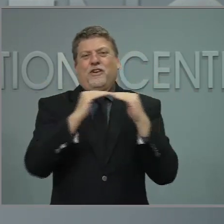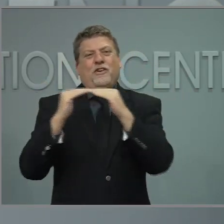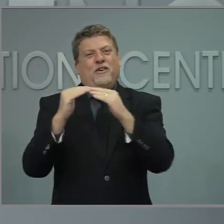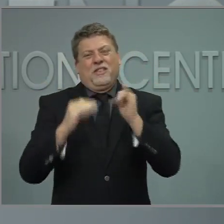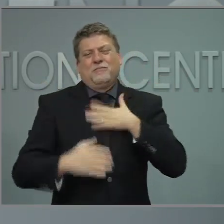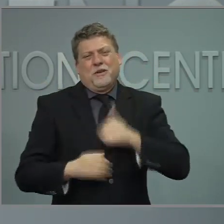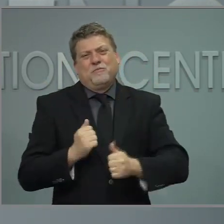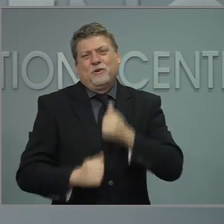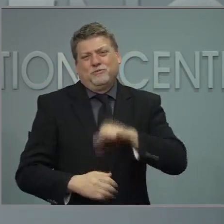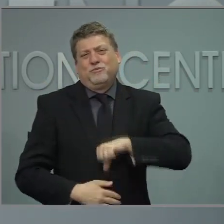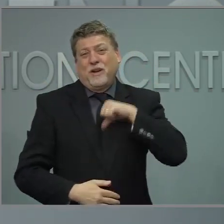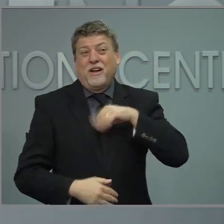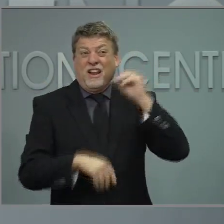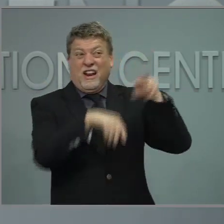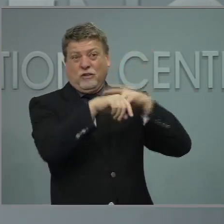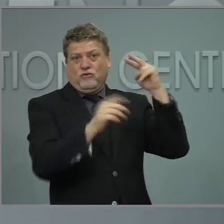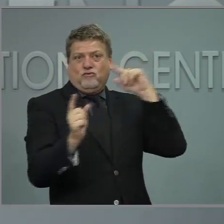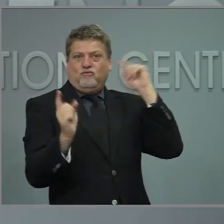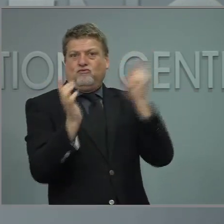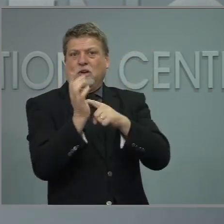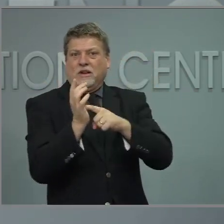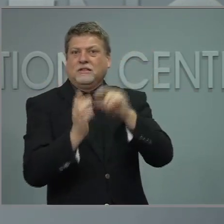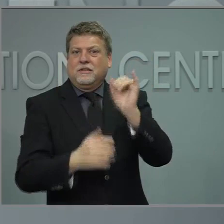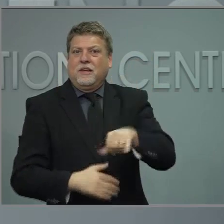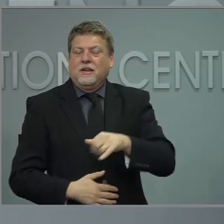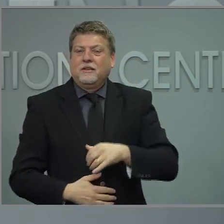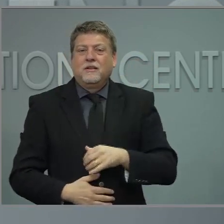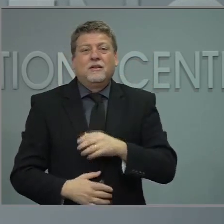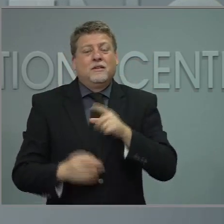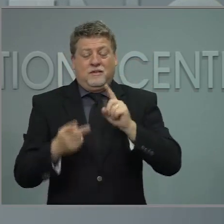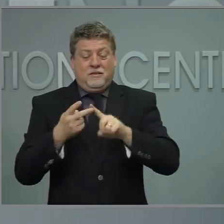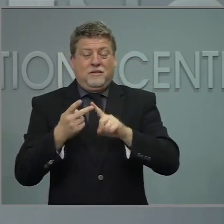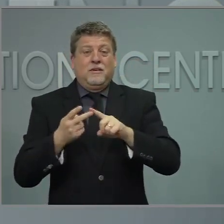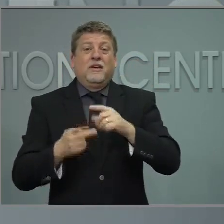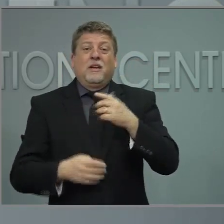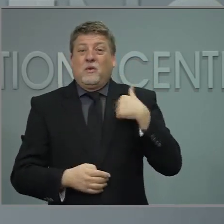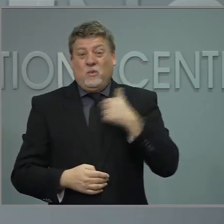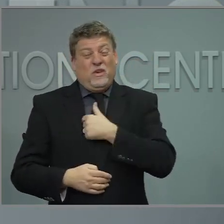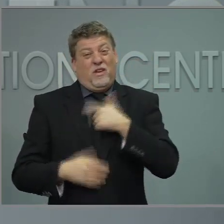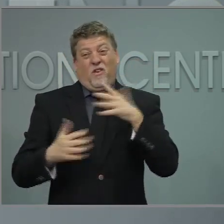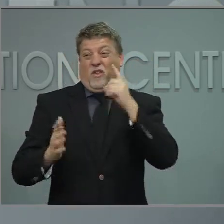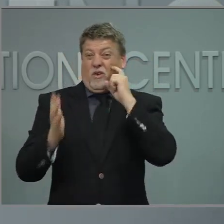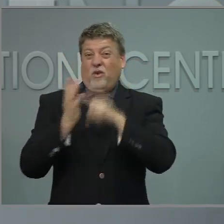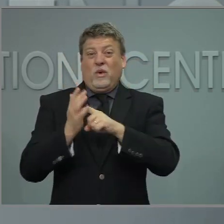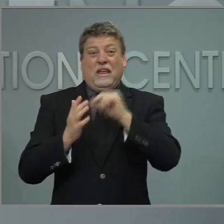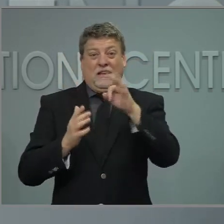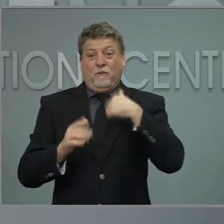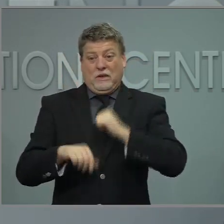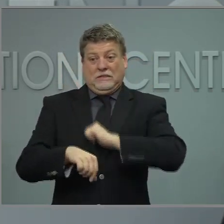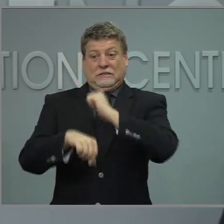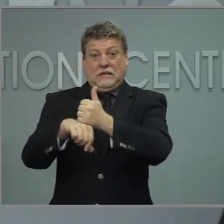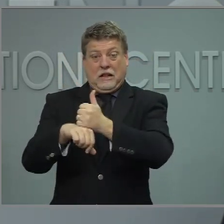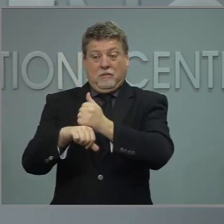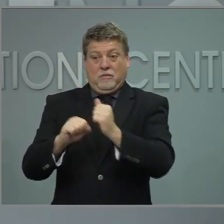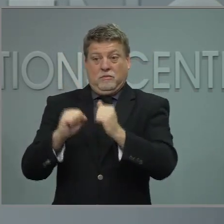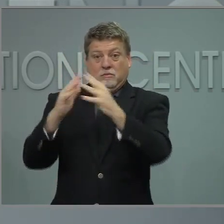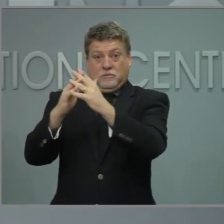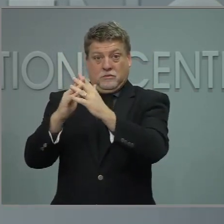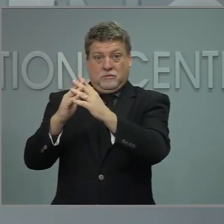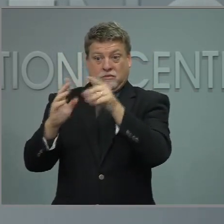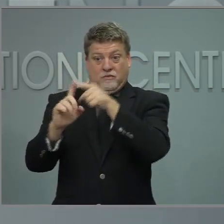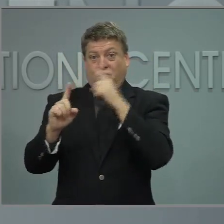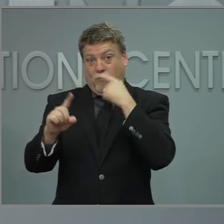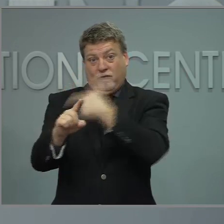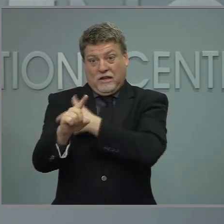to folks and we really simplify the process, they know where to access it, that folks are getting vaccinated. So we're looking forward to continuing that work,